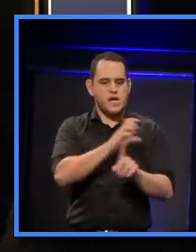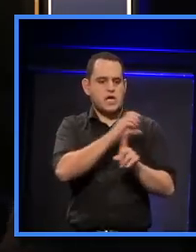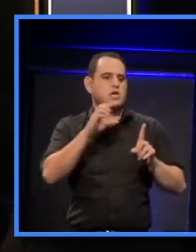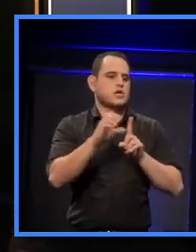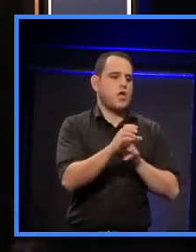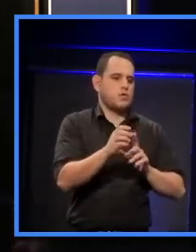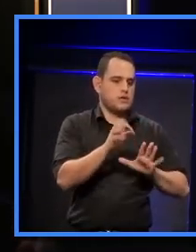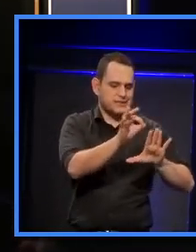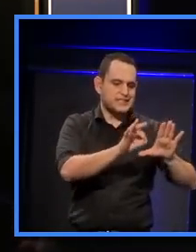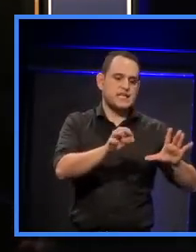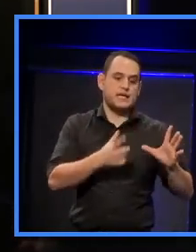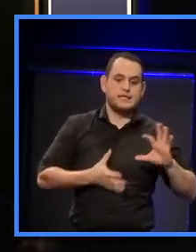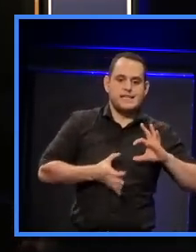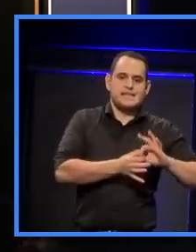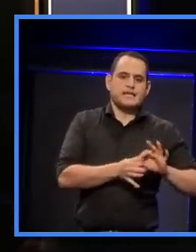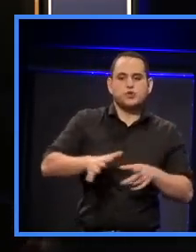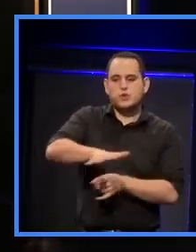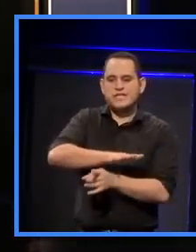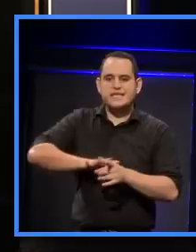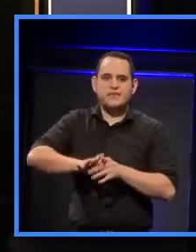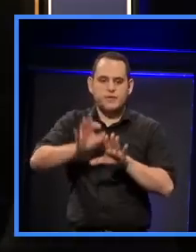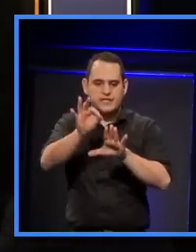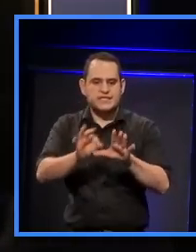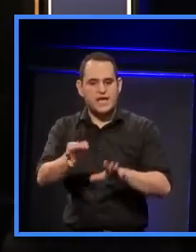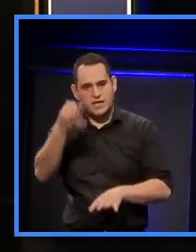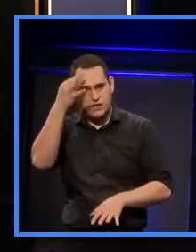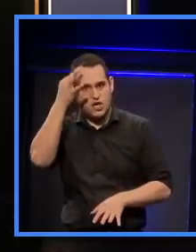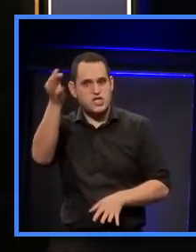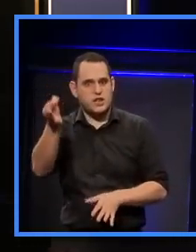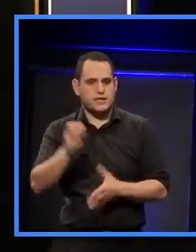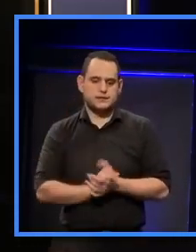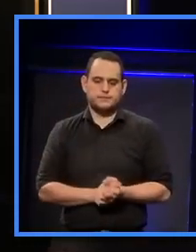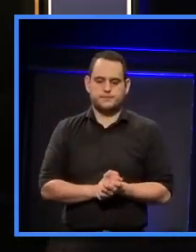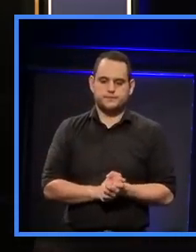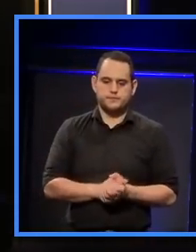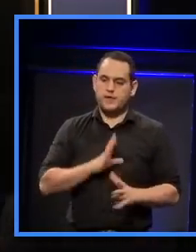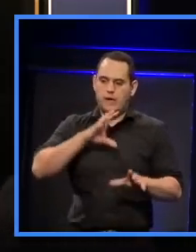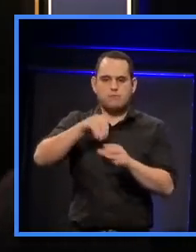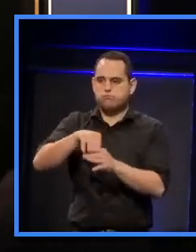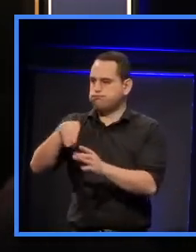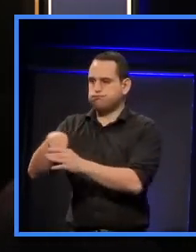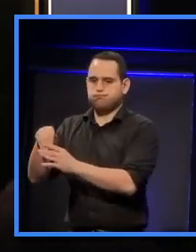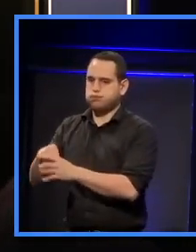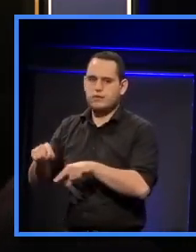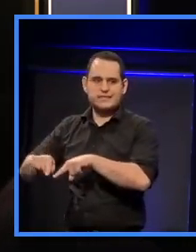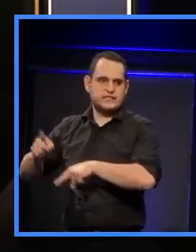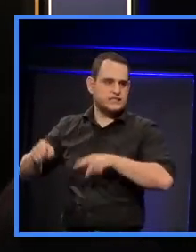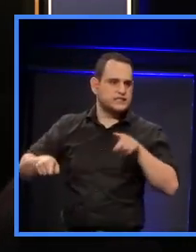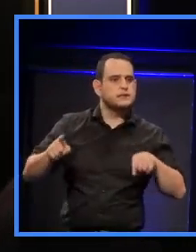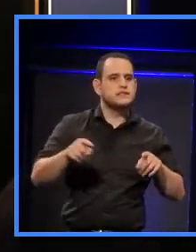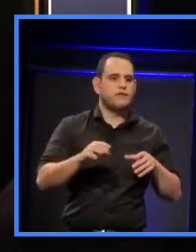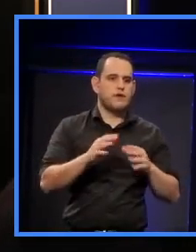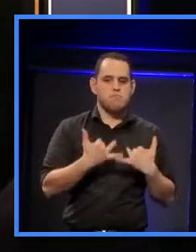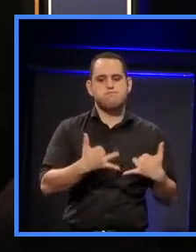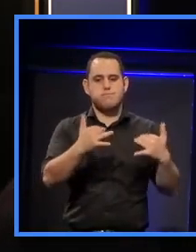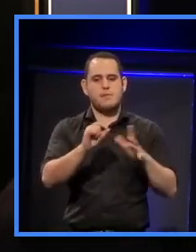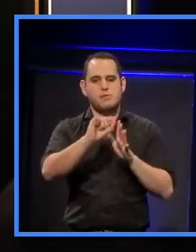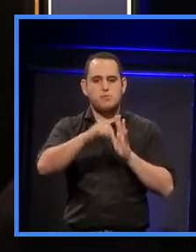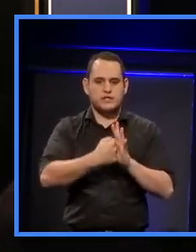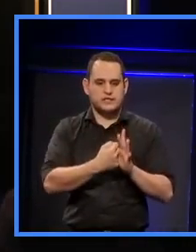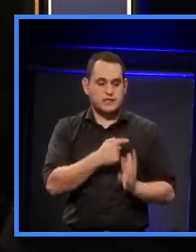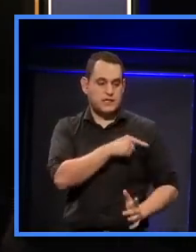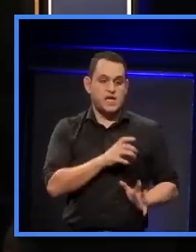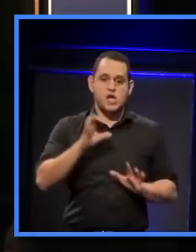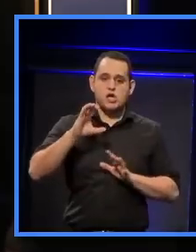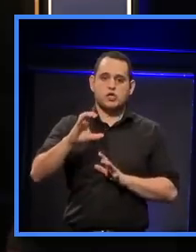as an Iwi liaison capacities consultant on a range of large public projects. Ro is a co-opted member of the Housing